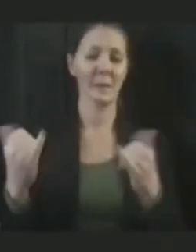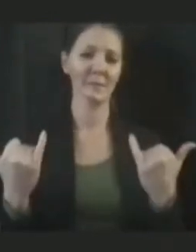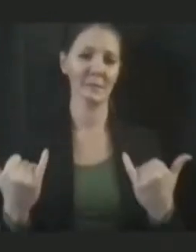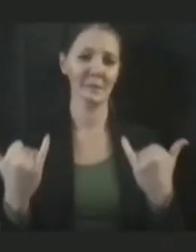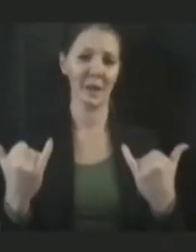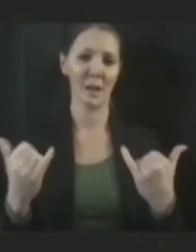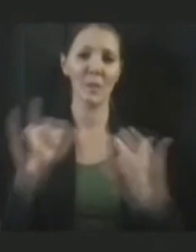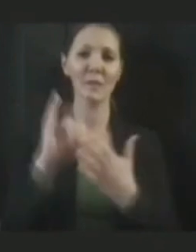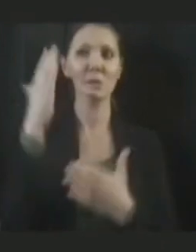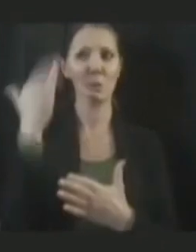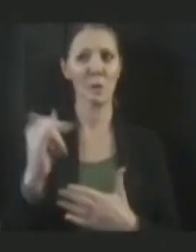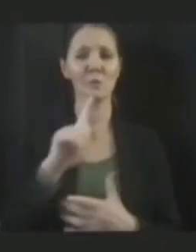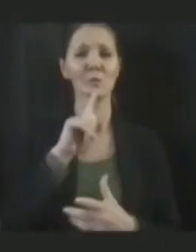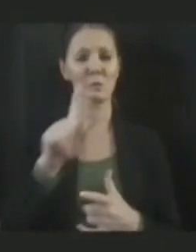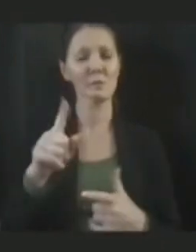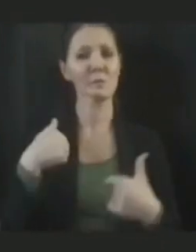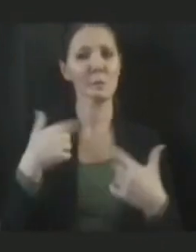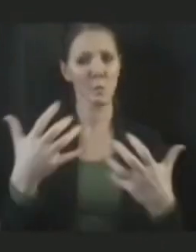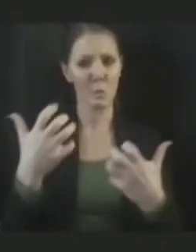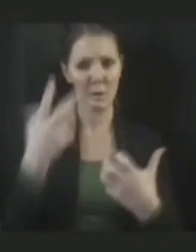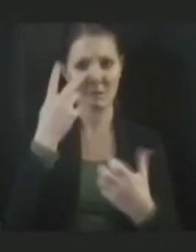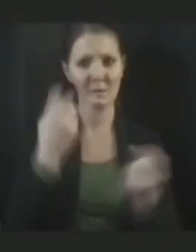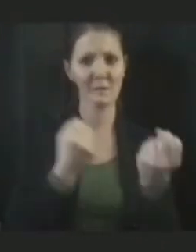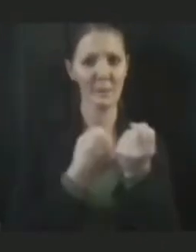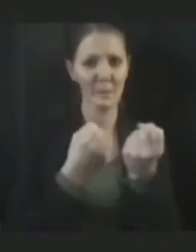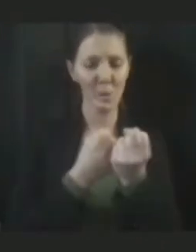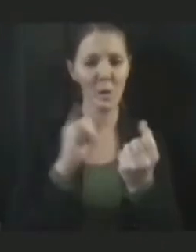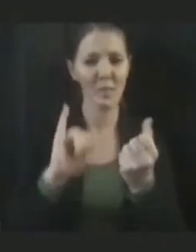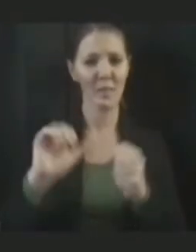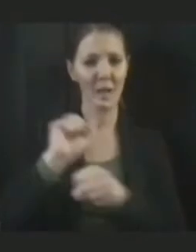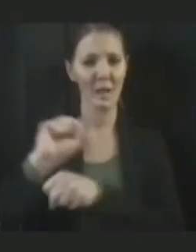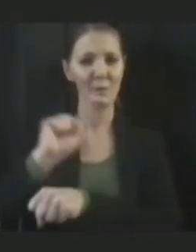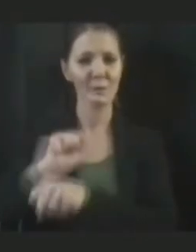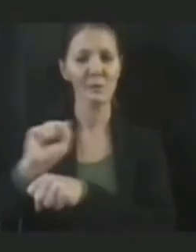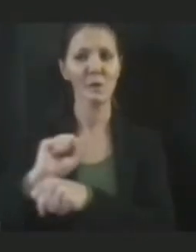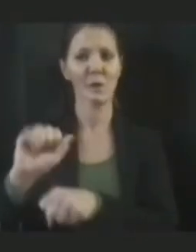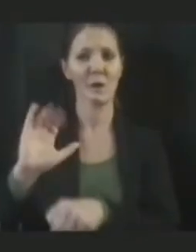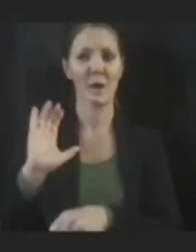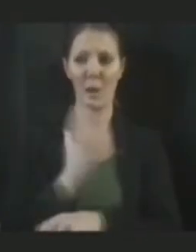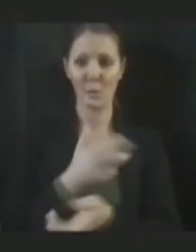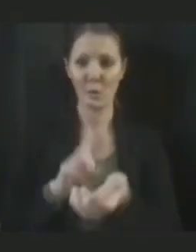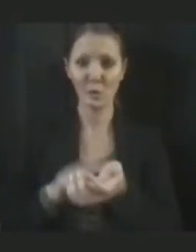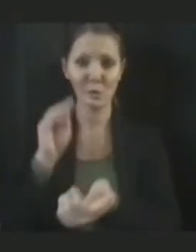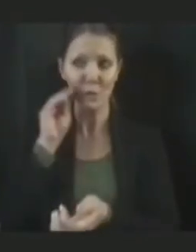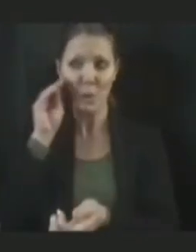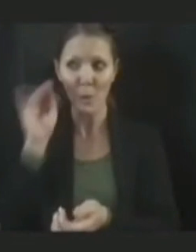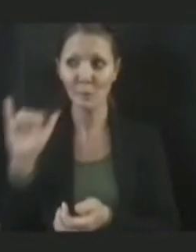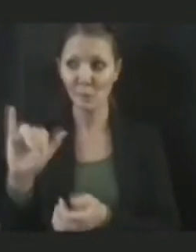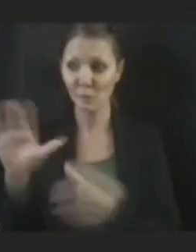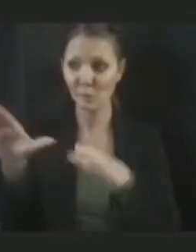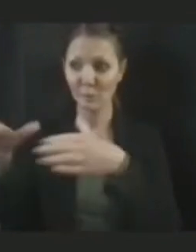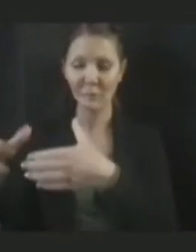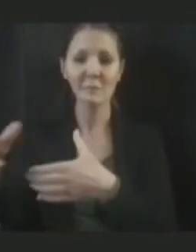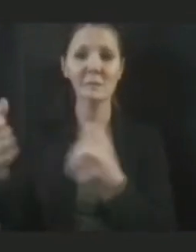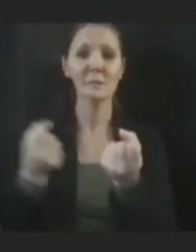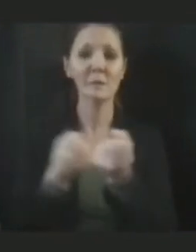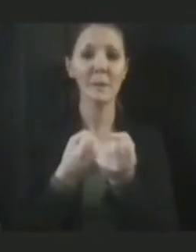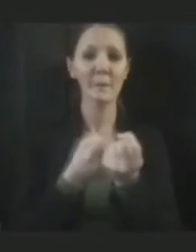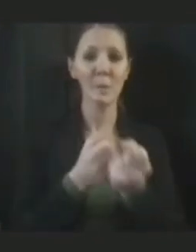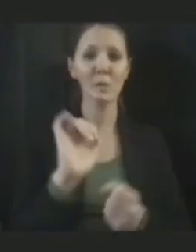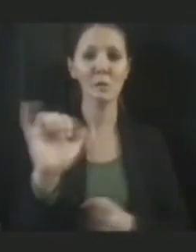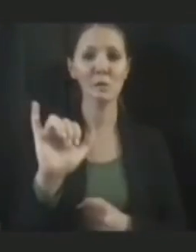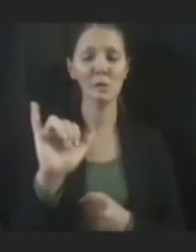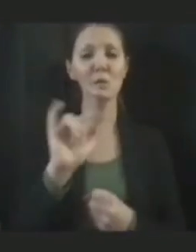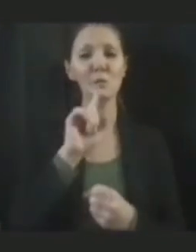support this effort. We're glad to see that our nursing home colleagues are supportive as well. And, you know, again, want to thank you for your